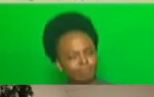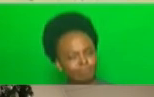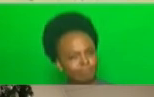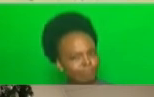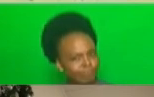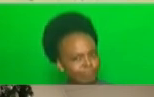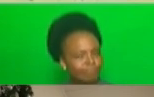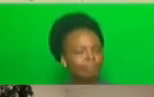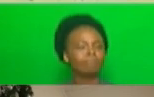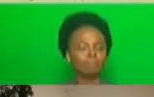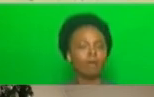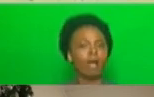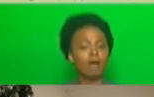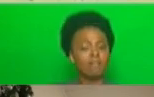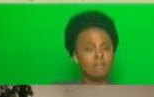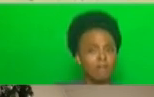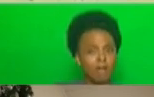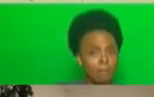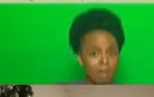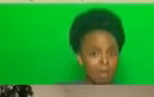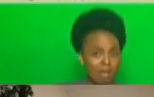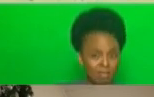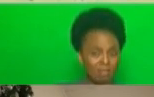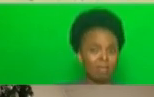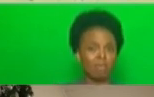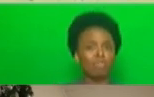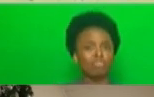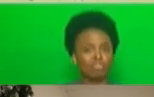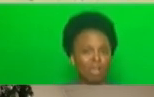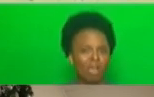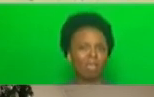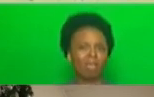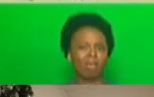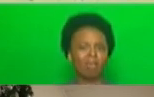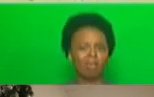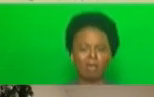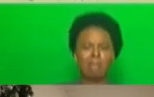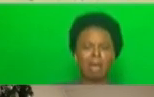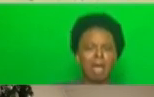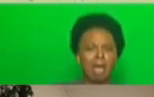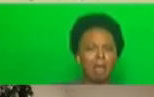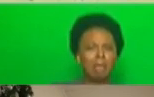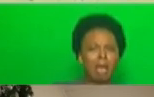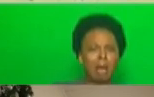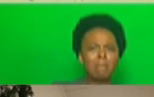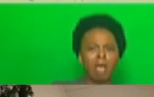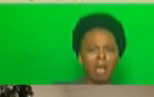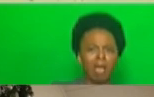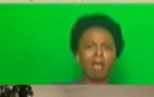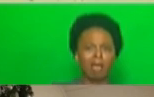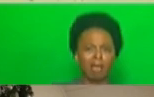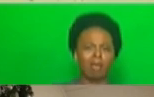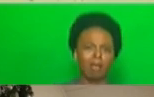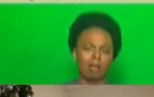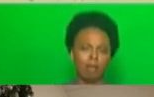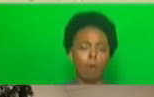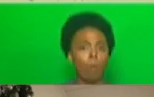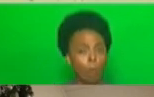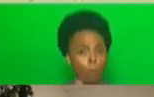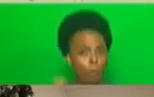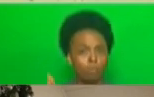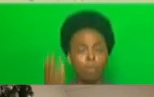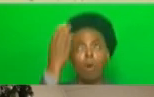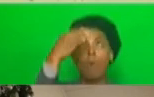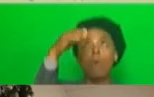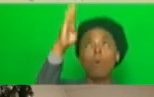to the families of the children who have passed away and hope that the Almighty